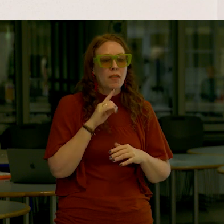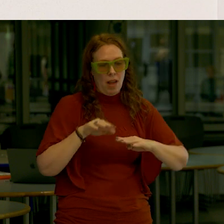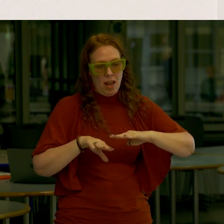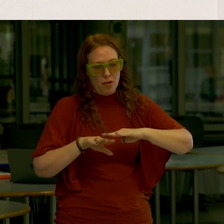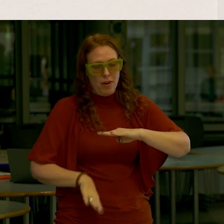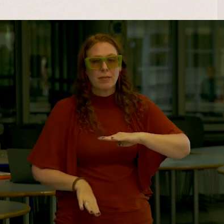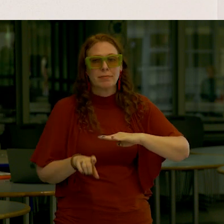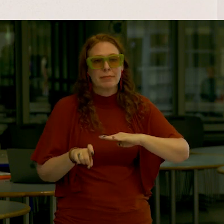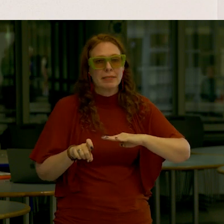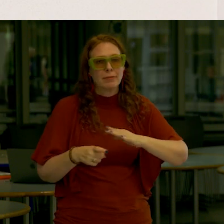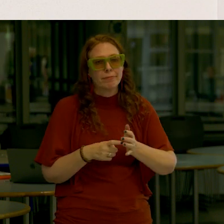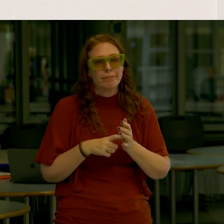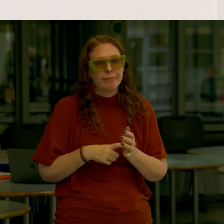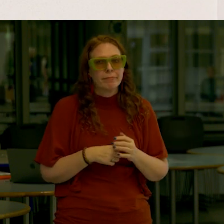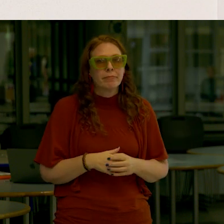be where it is